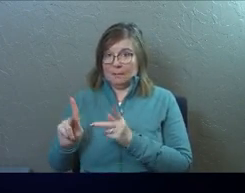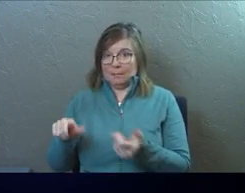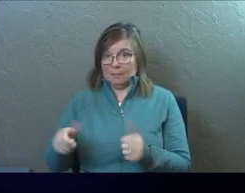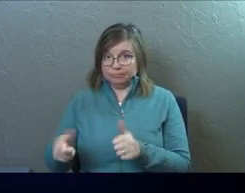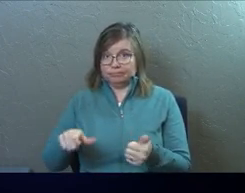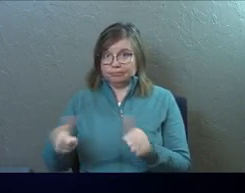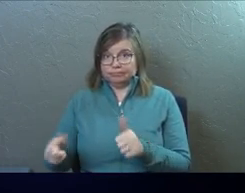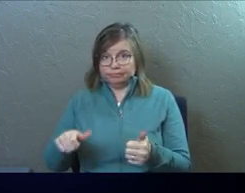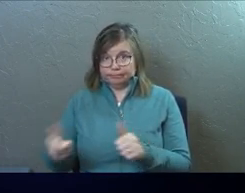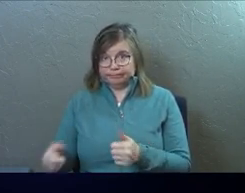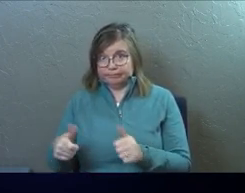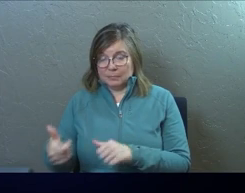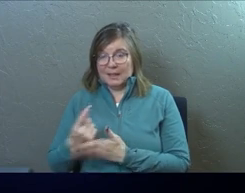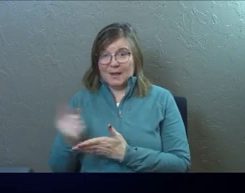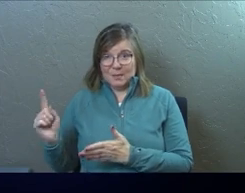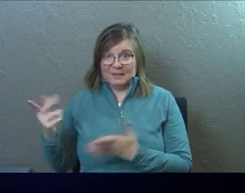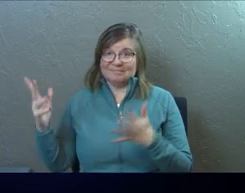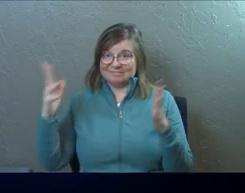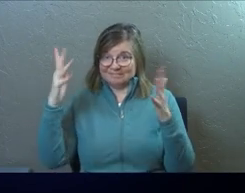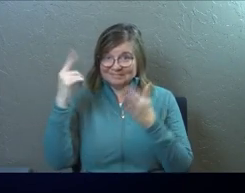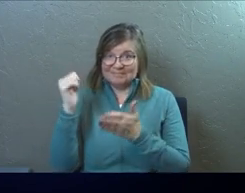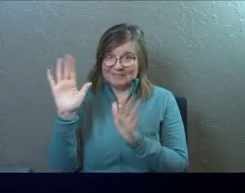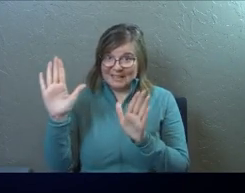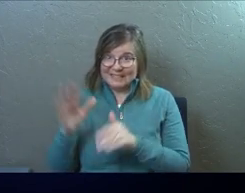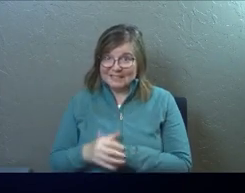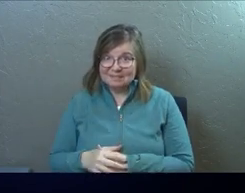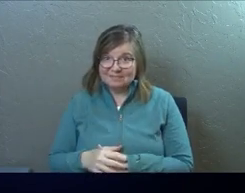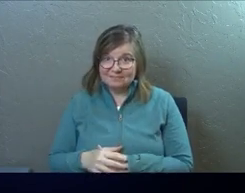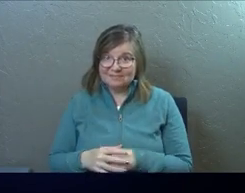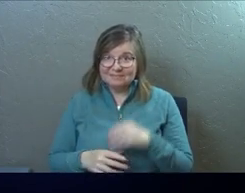get baptized last week. Isn't that amazing?